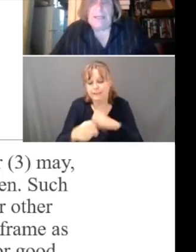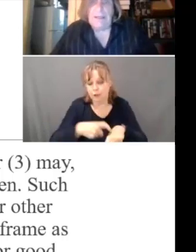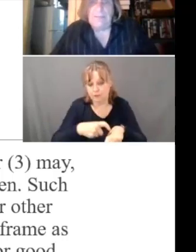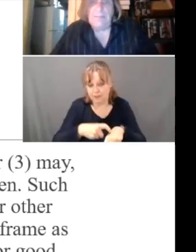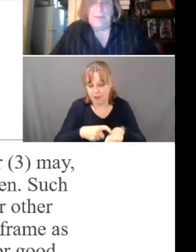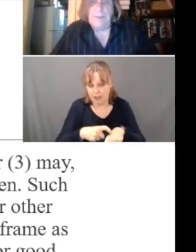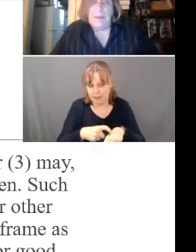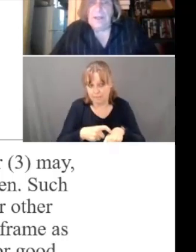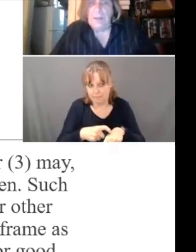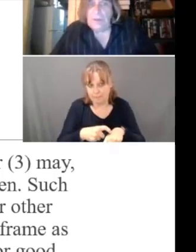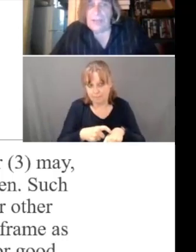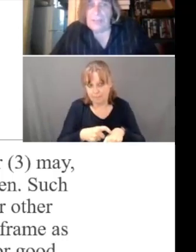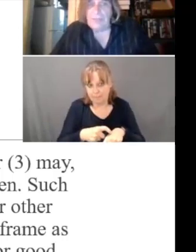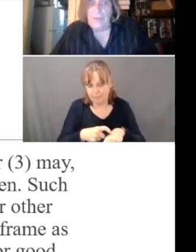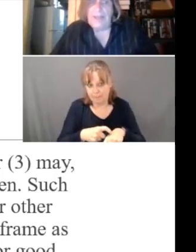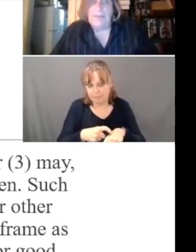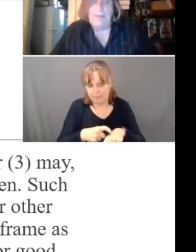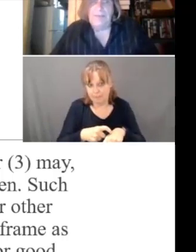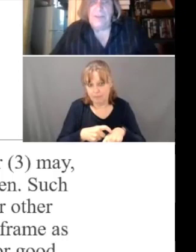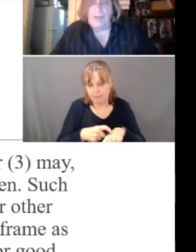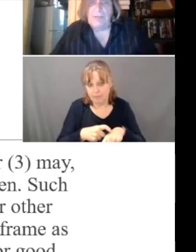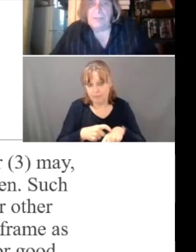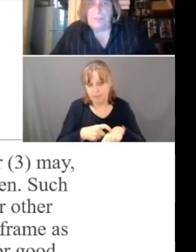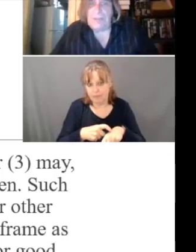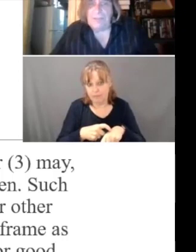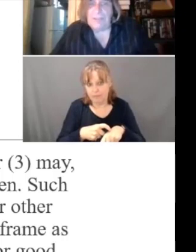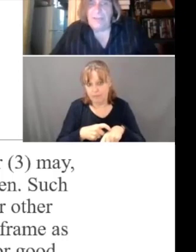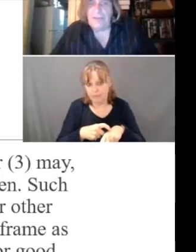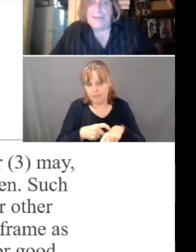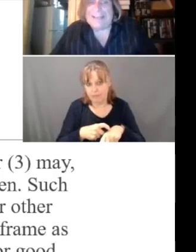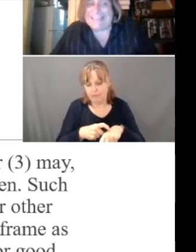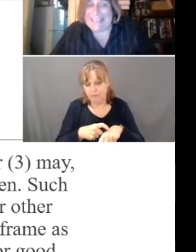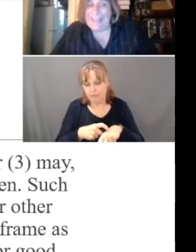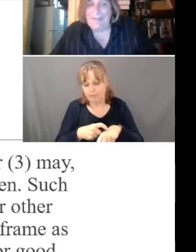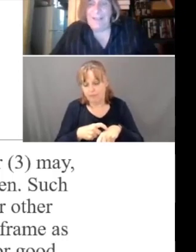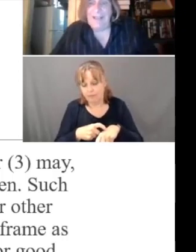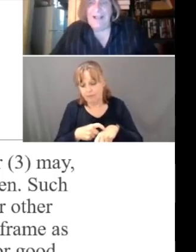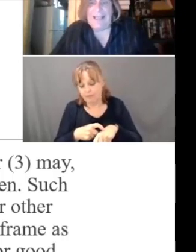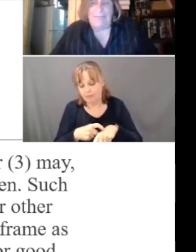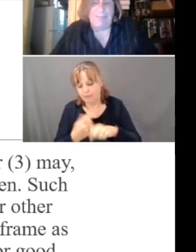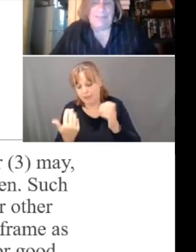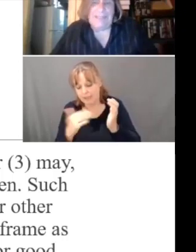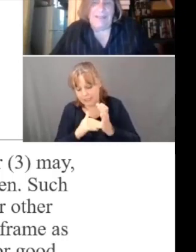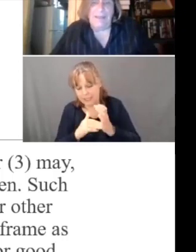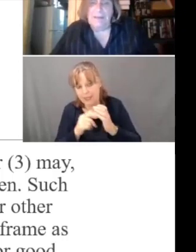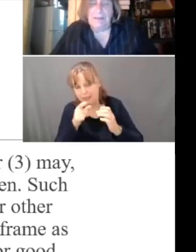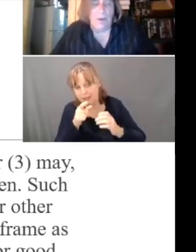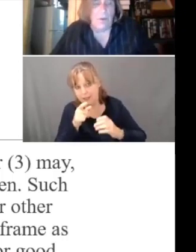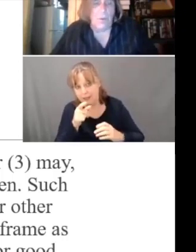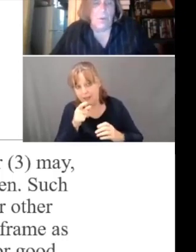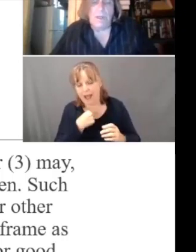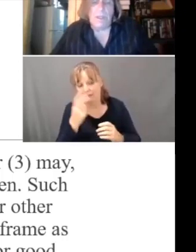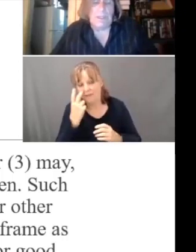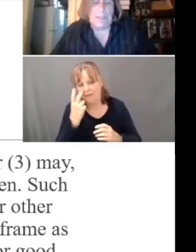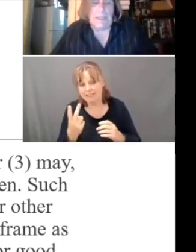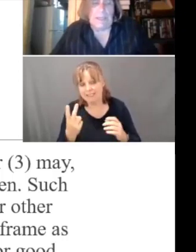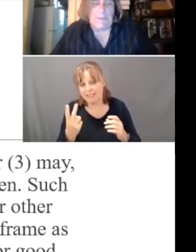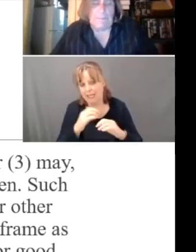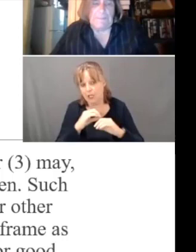a little more time is granted to the Office of investigation. Again, I have seen no,